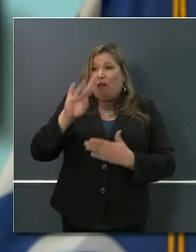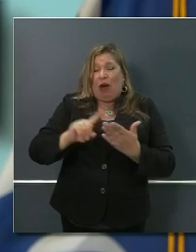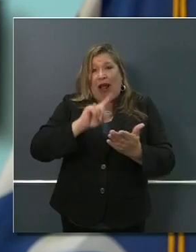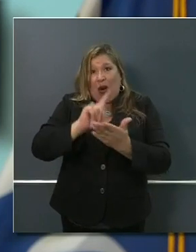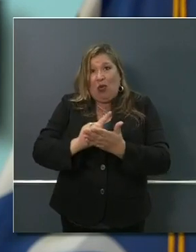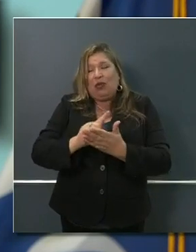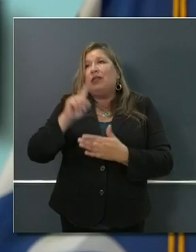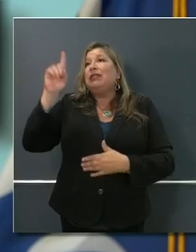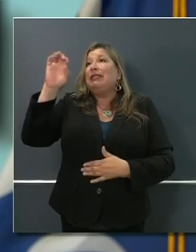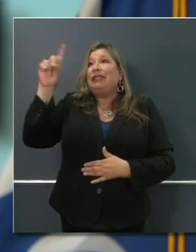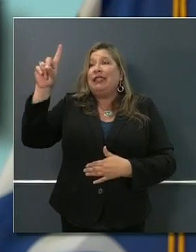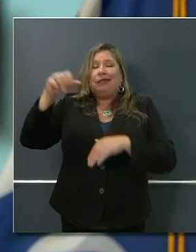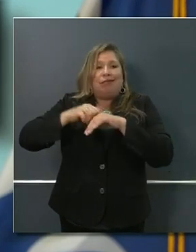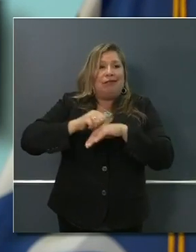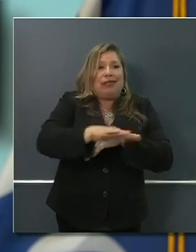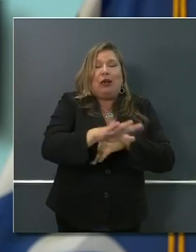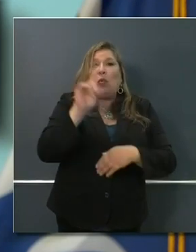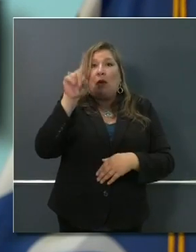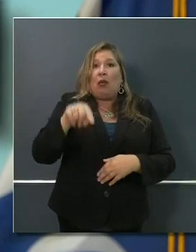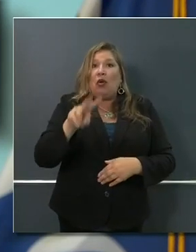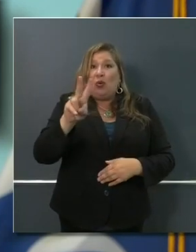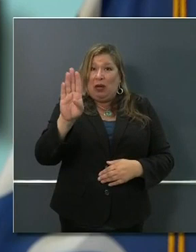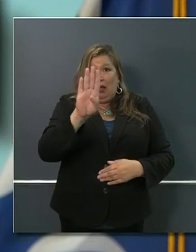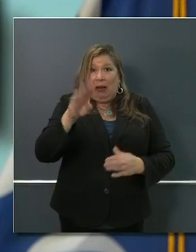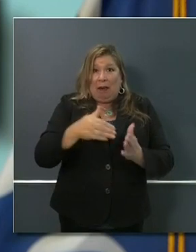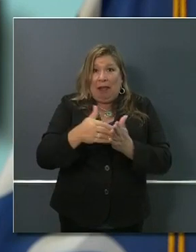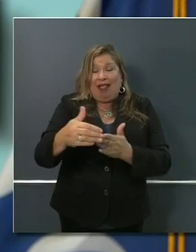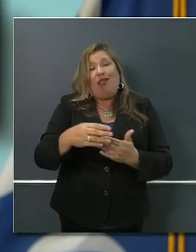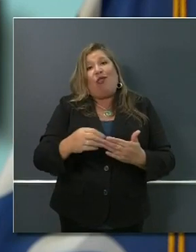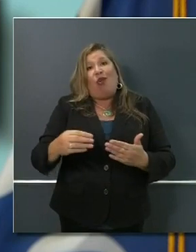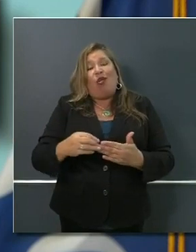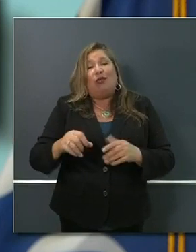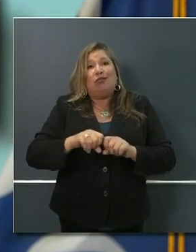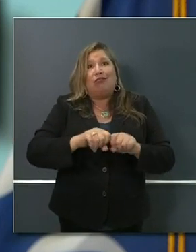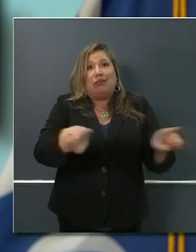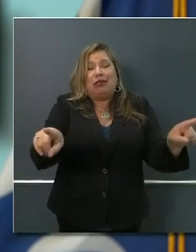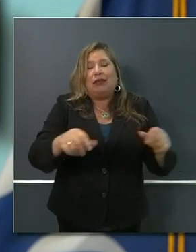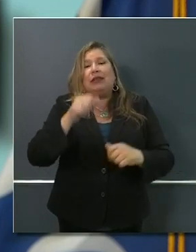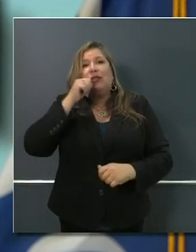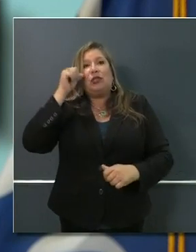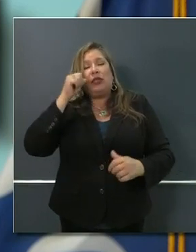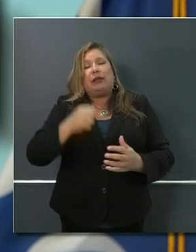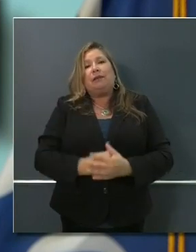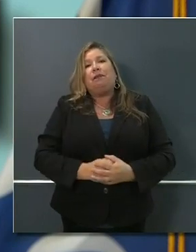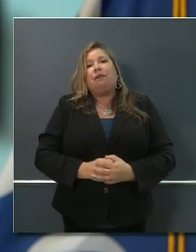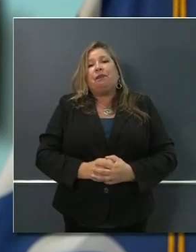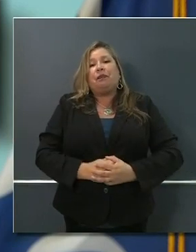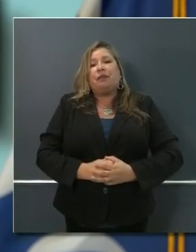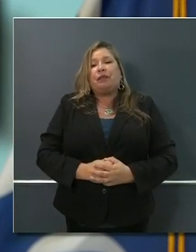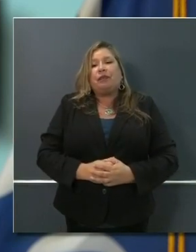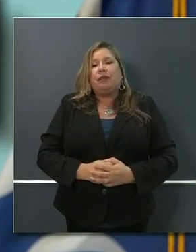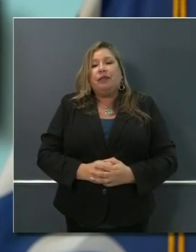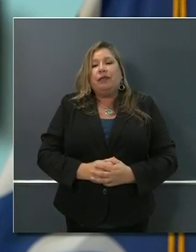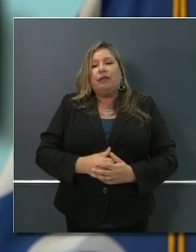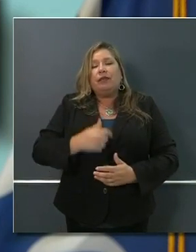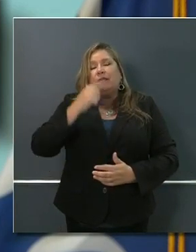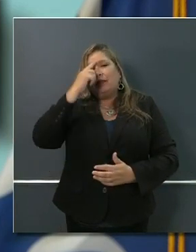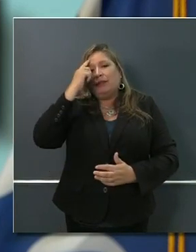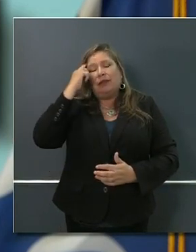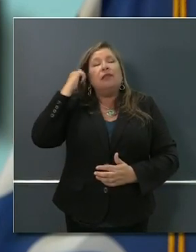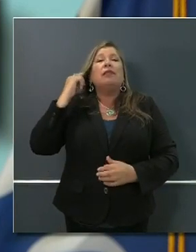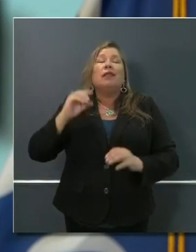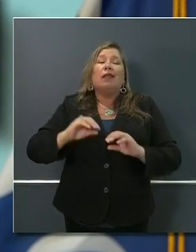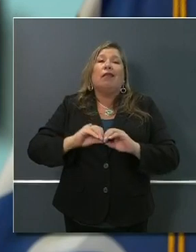to distribute $1.2 billion. We saw, not surprisingly, a spike in applications